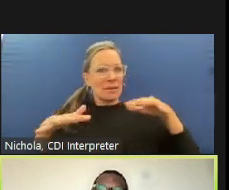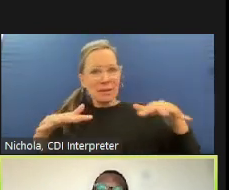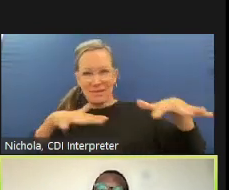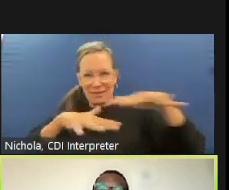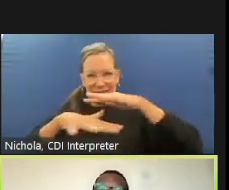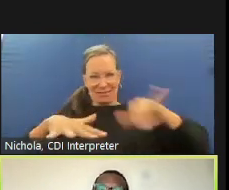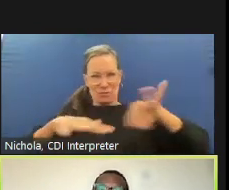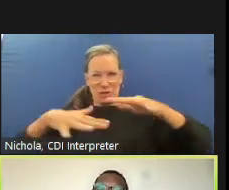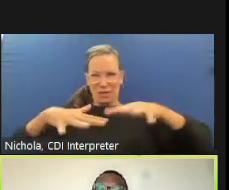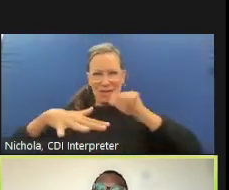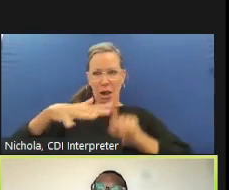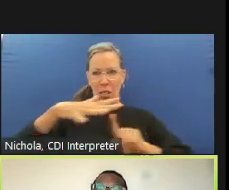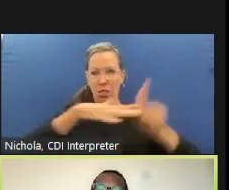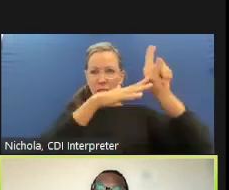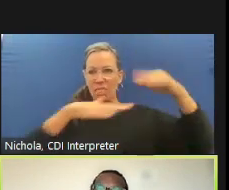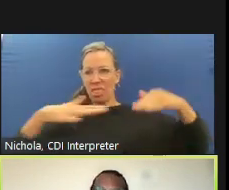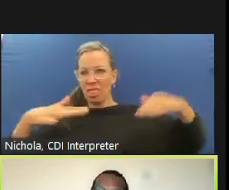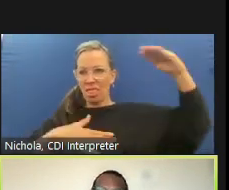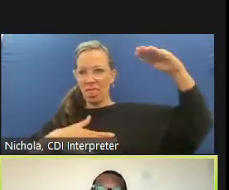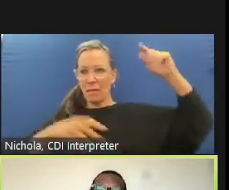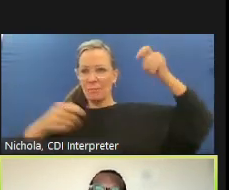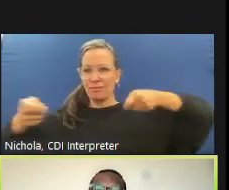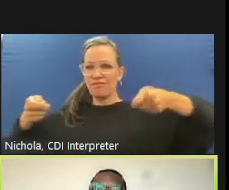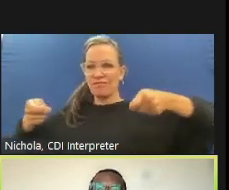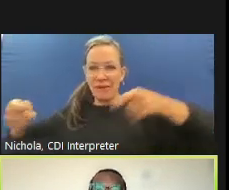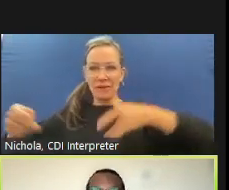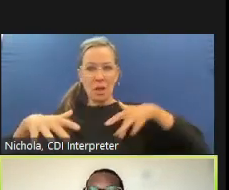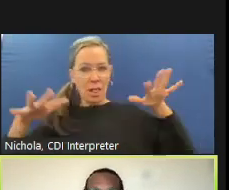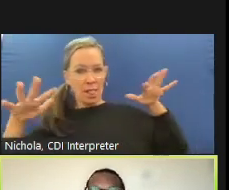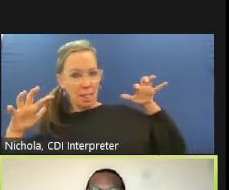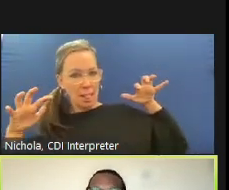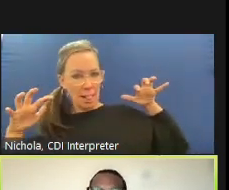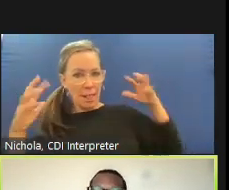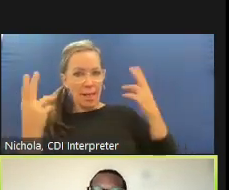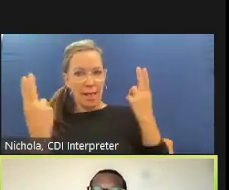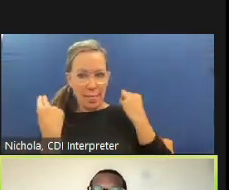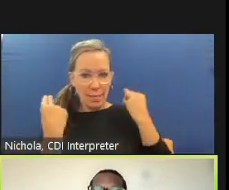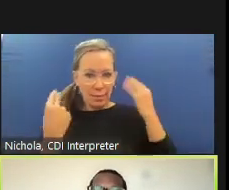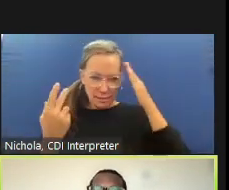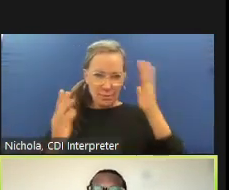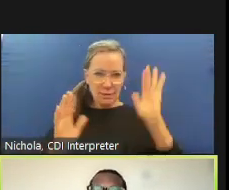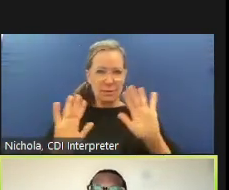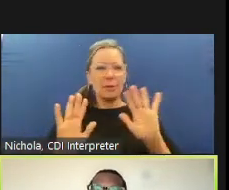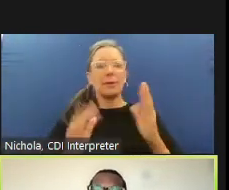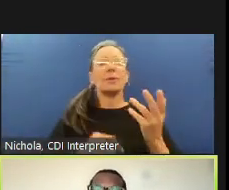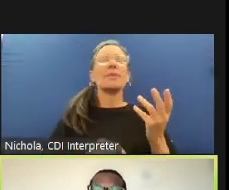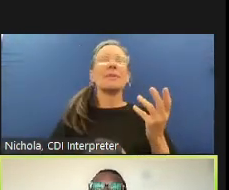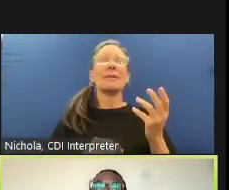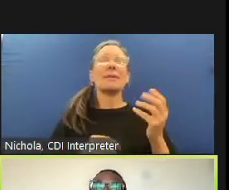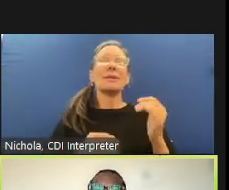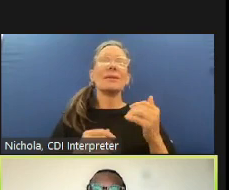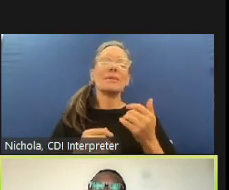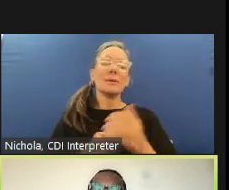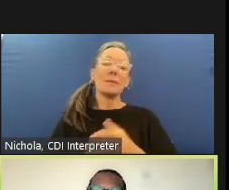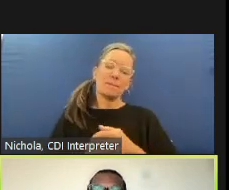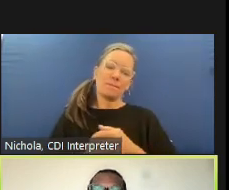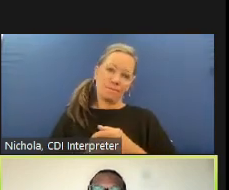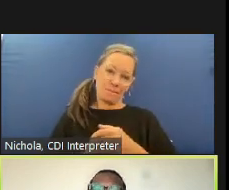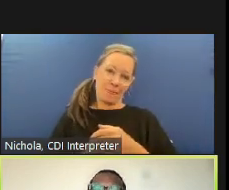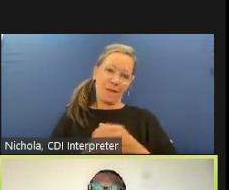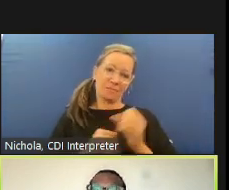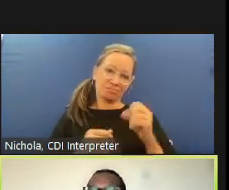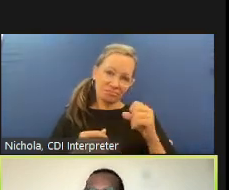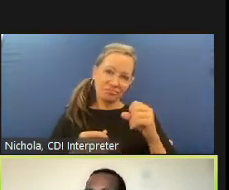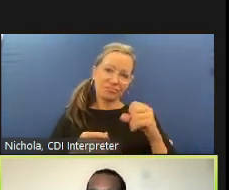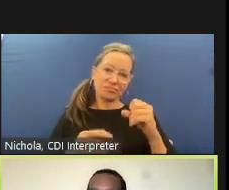where there have been egregious issues and things have to start with that kind of power and control um however in most